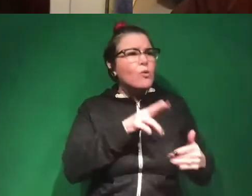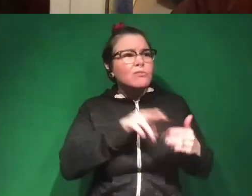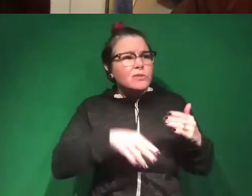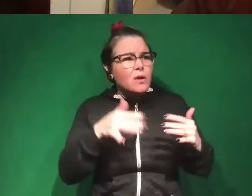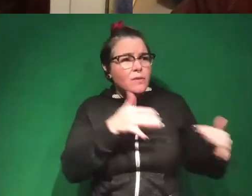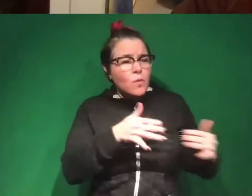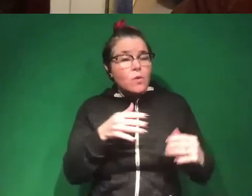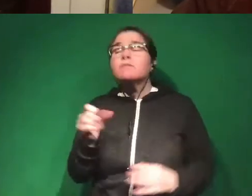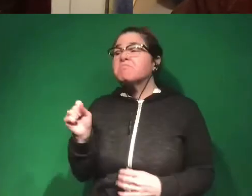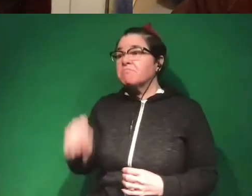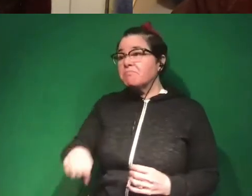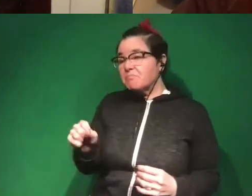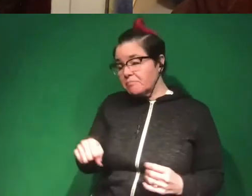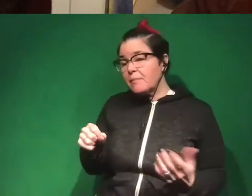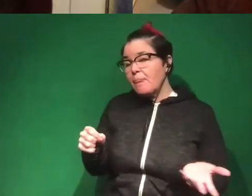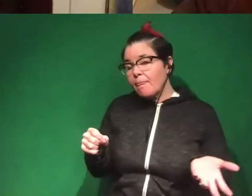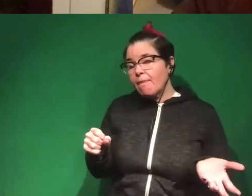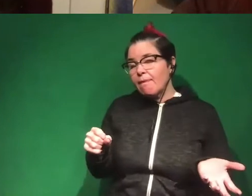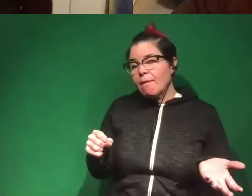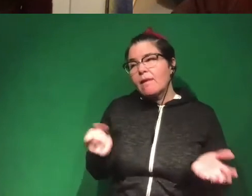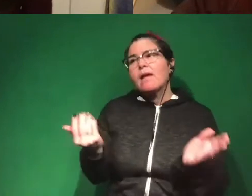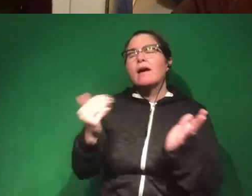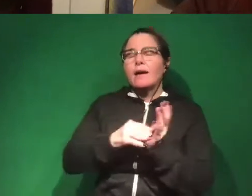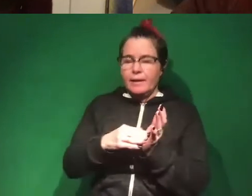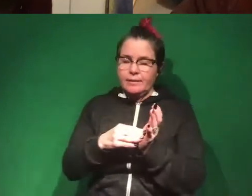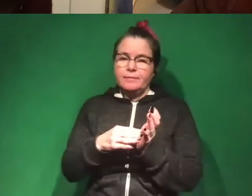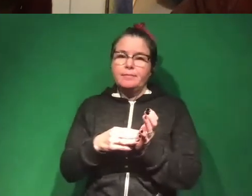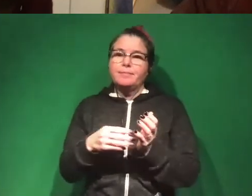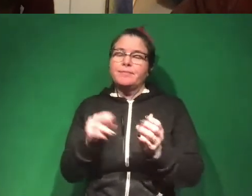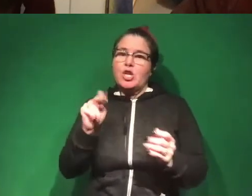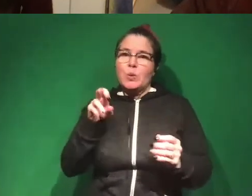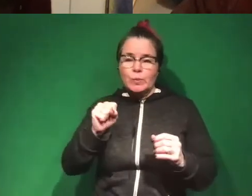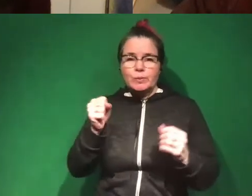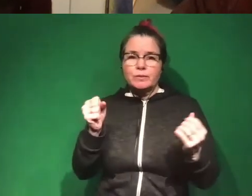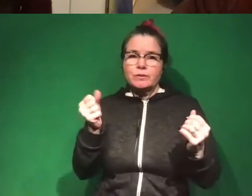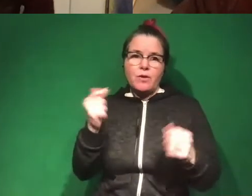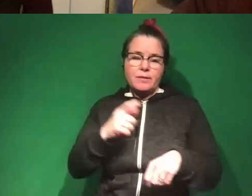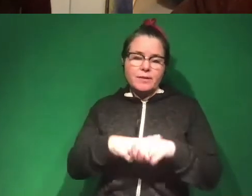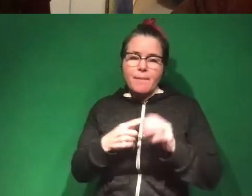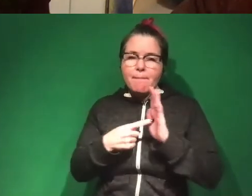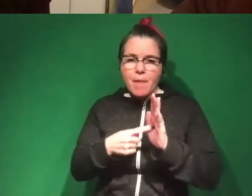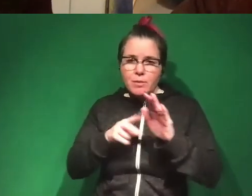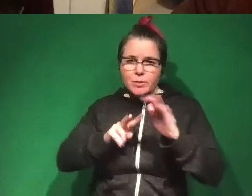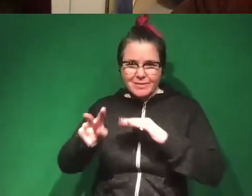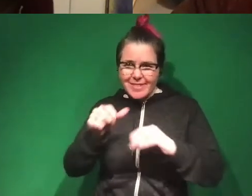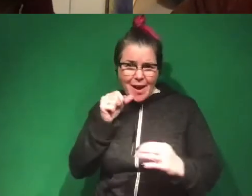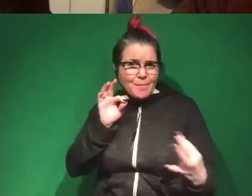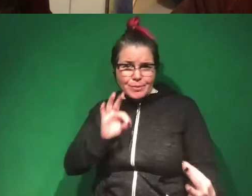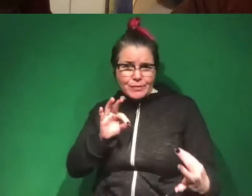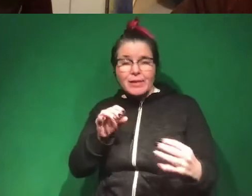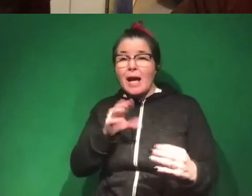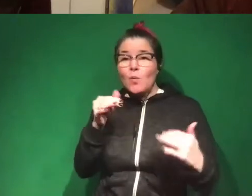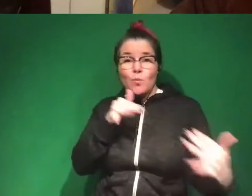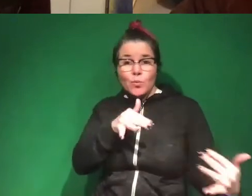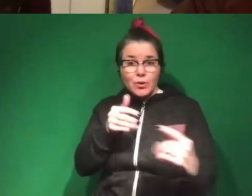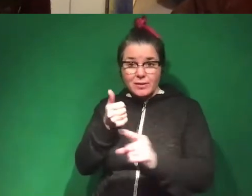Yes. I mean, again, as we're seeing in the news all the time, models and predictions are imperfect and war is